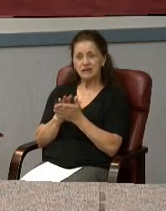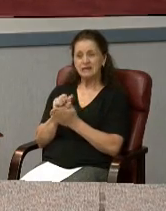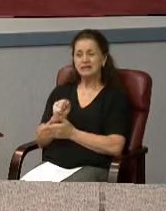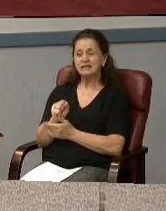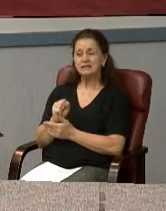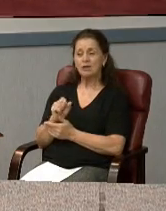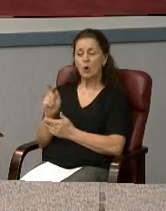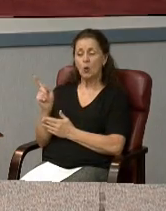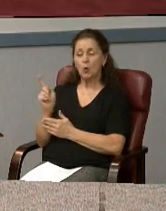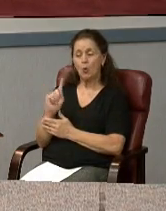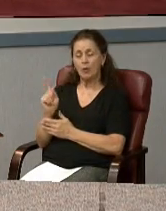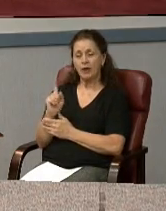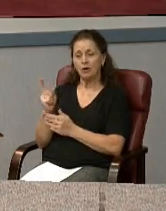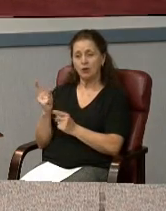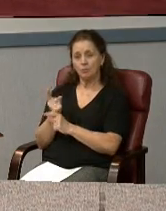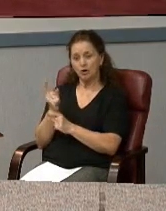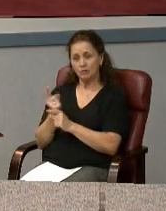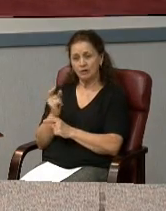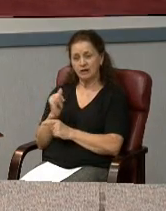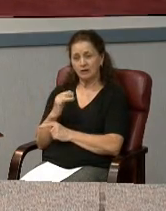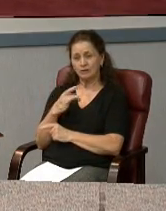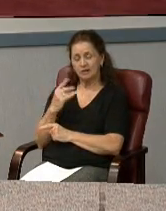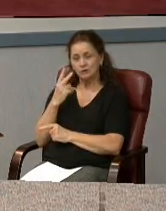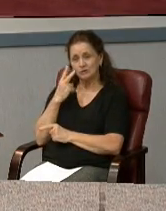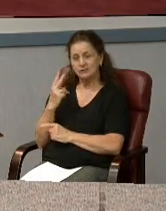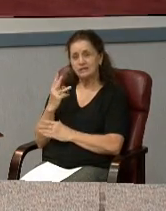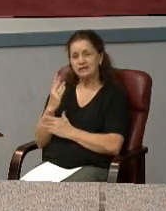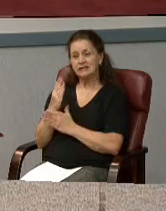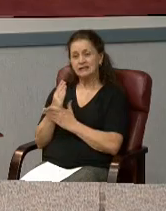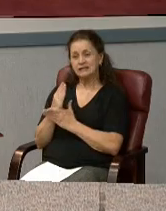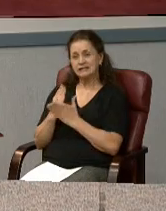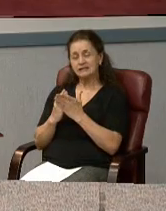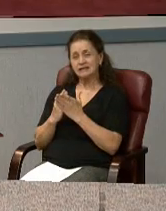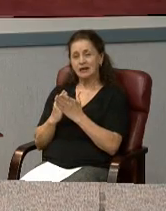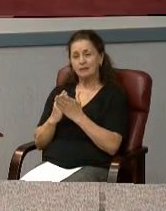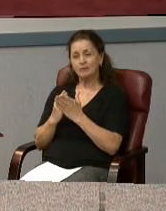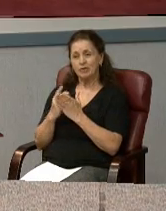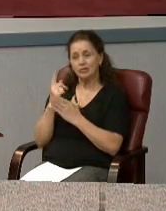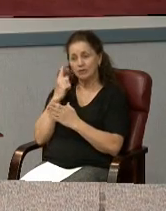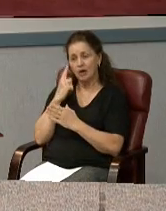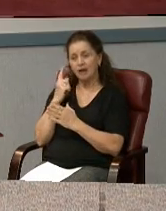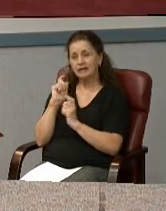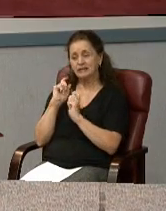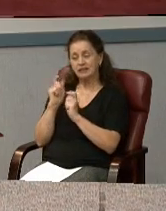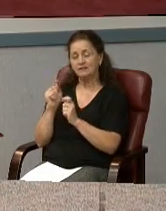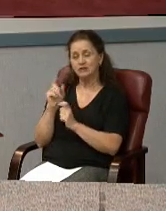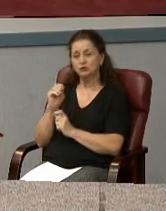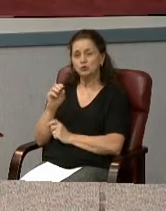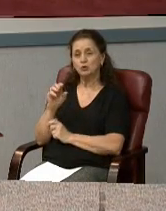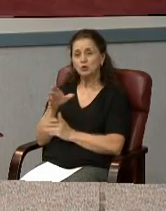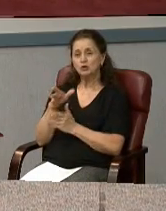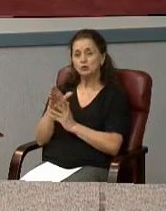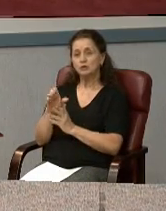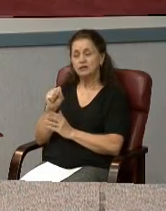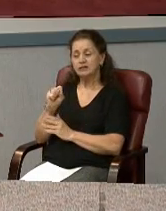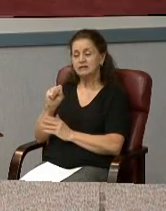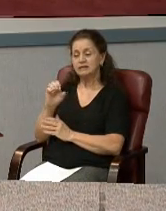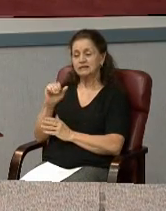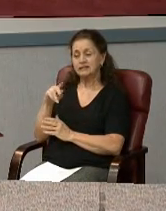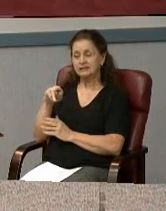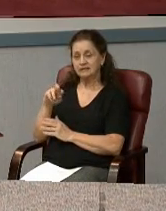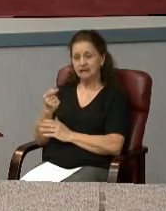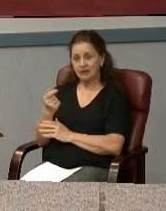I would like to see some consideration given to the streetscaping along C Street and some consideration given to the